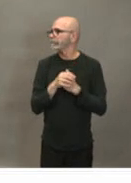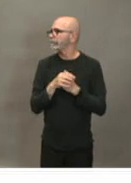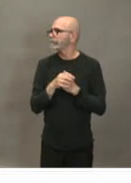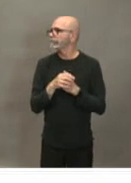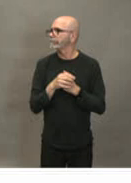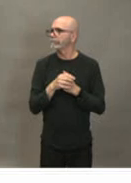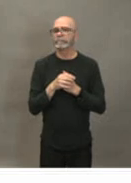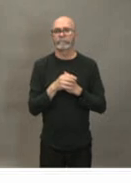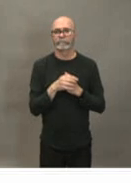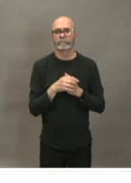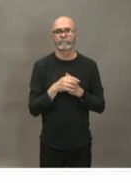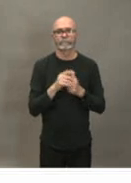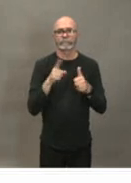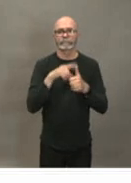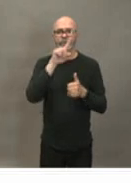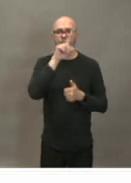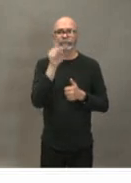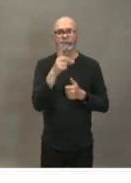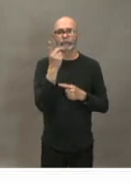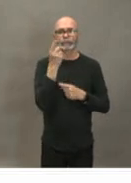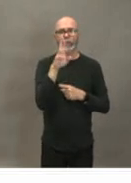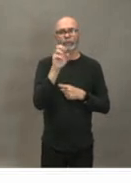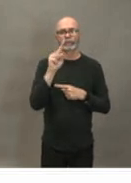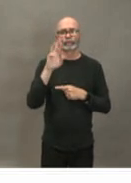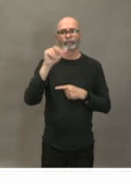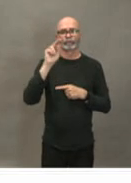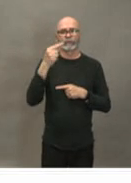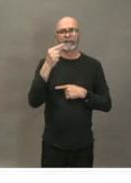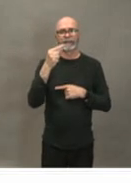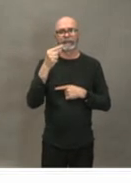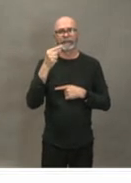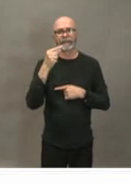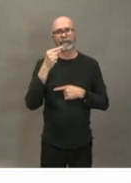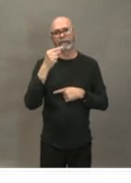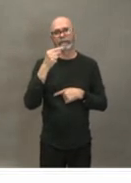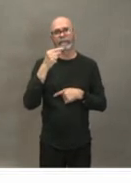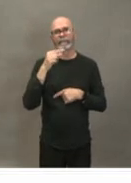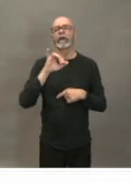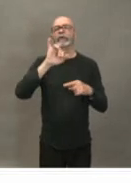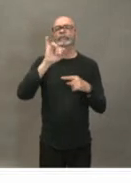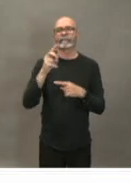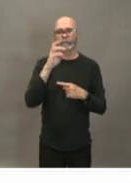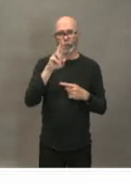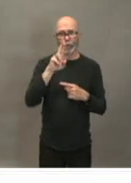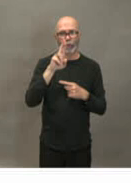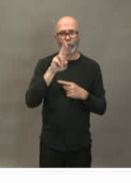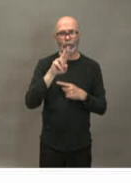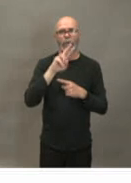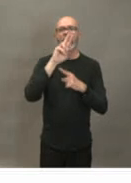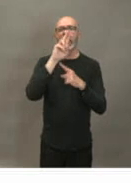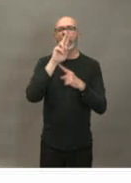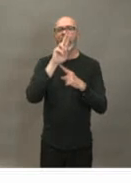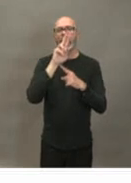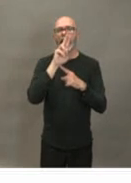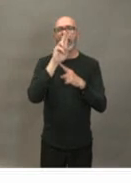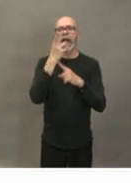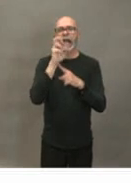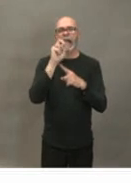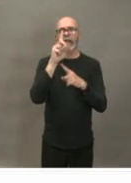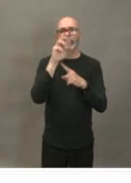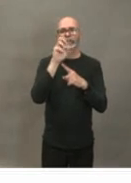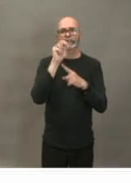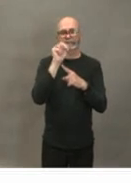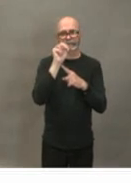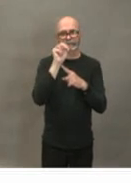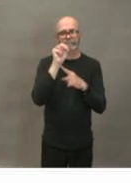dr strang it's uh jennifer henderson a freelance journalist for the halifax examiner you mentioned that you had